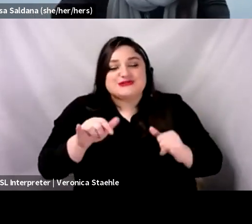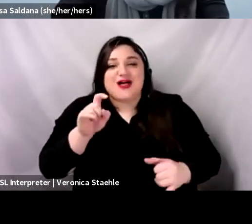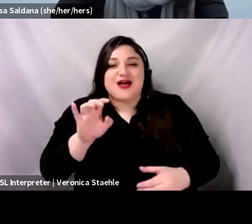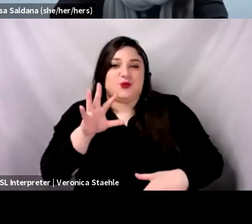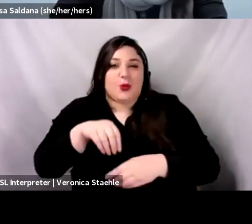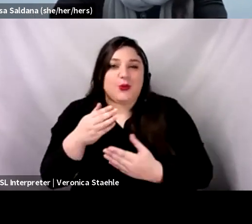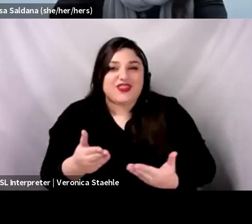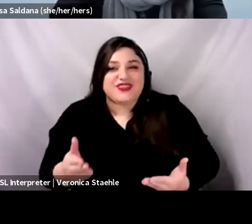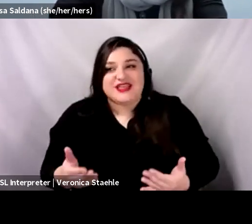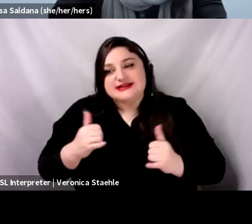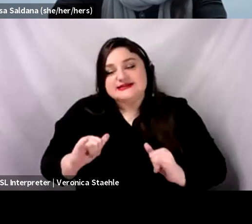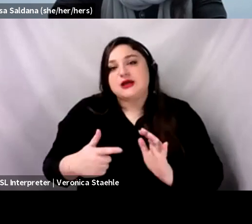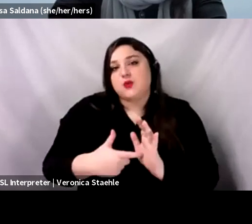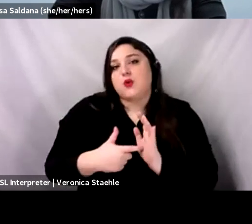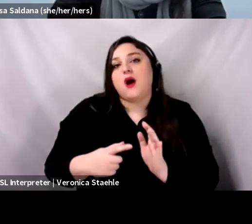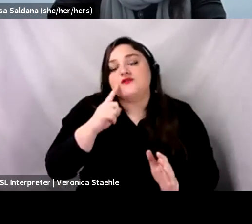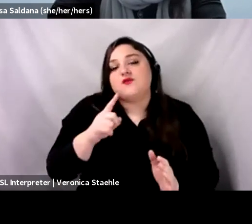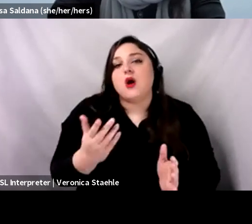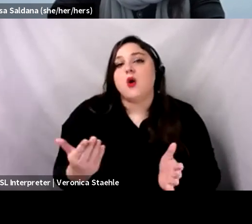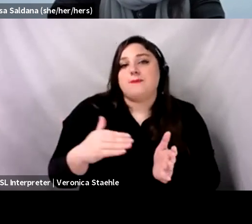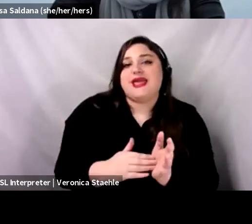replication with fidelity.